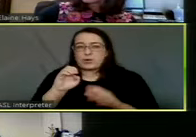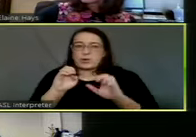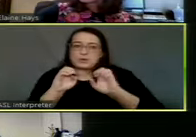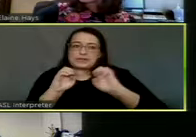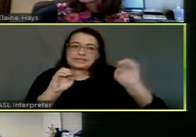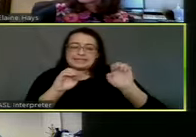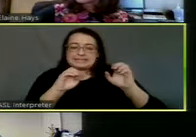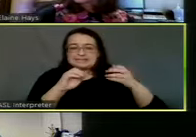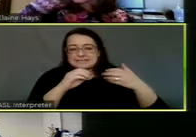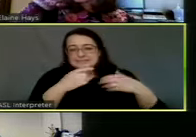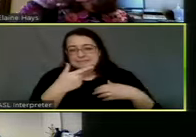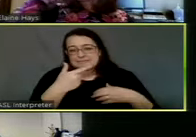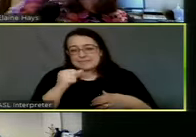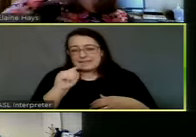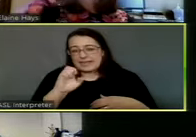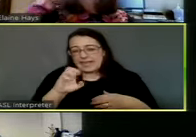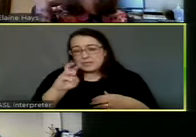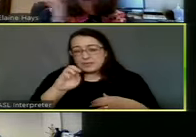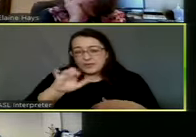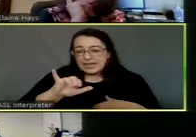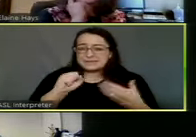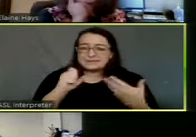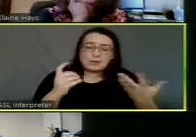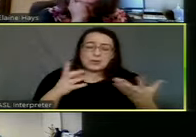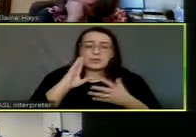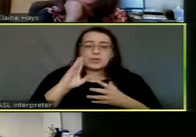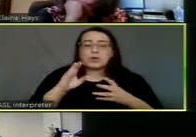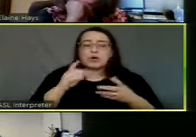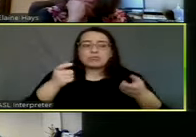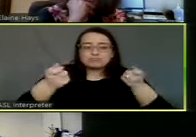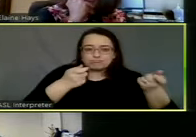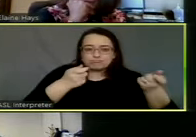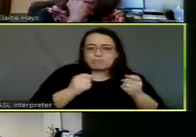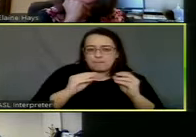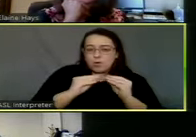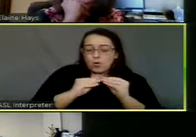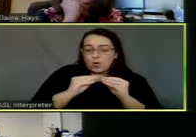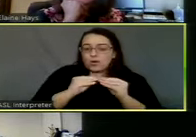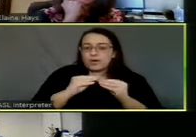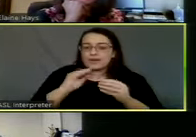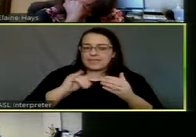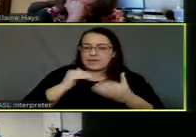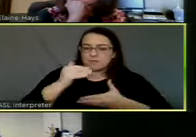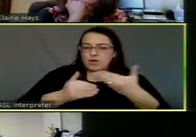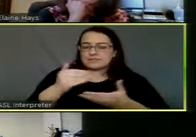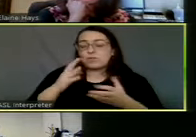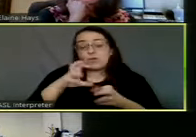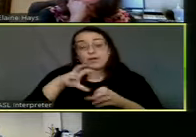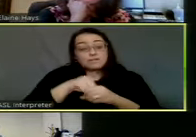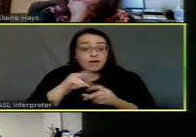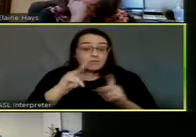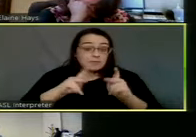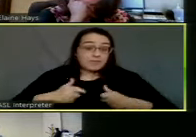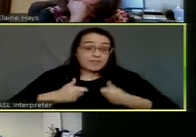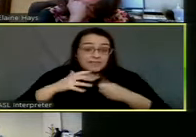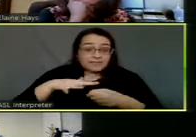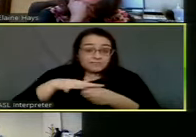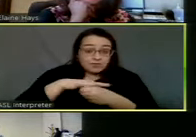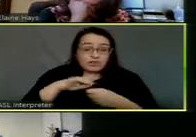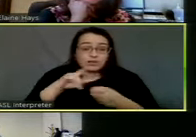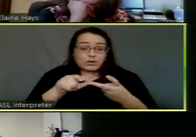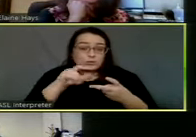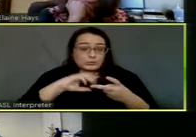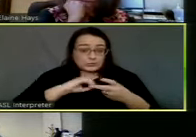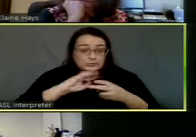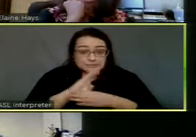to identify other stakeholders throughout that process. And we'll also want to involve the, the neighbors and the commercial district in that area.